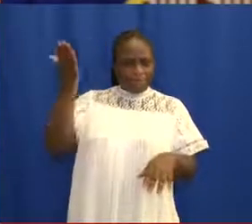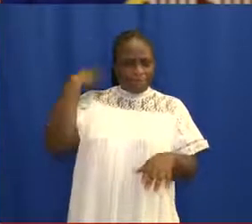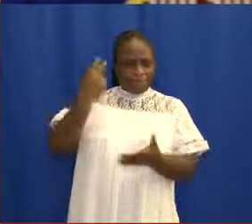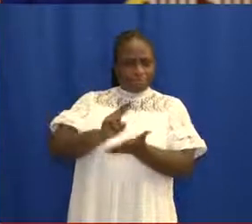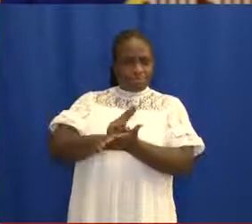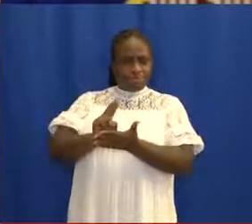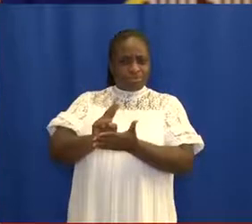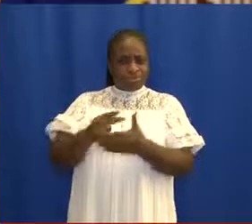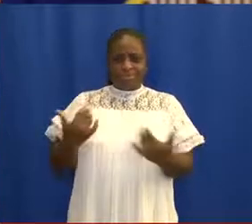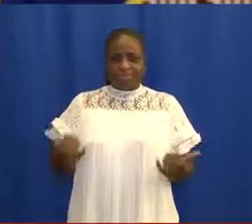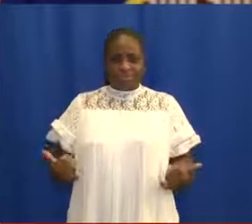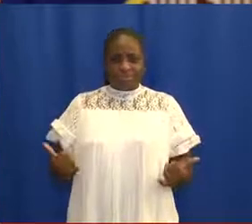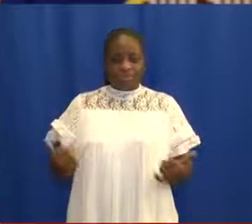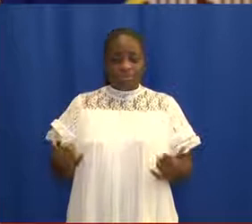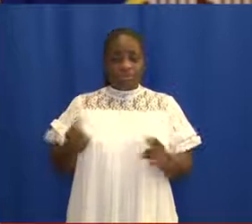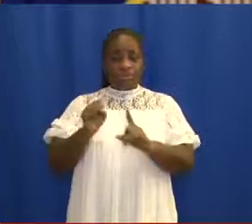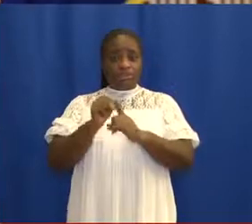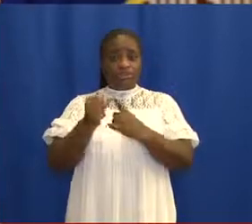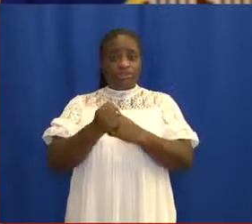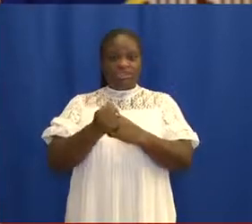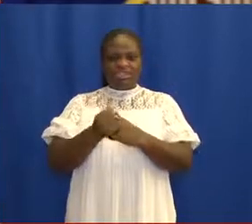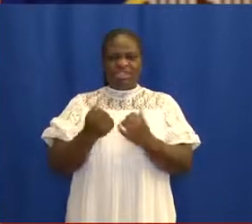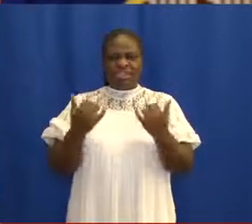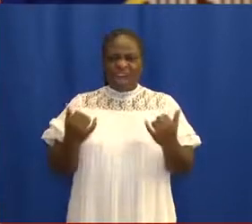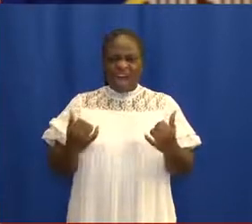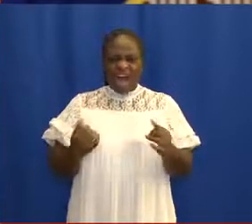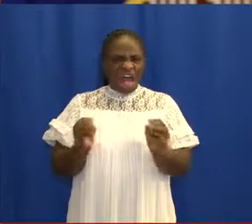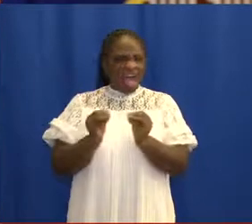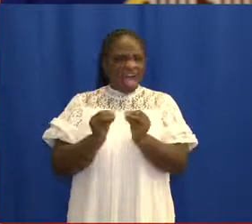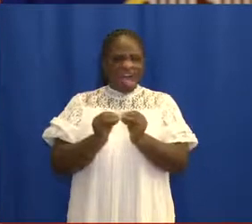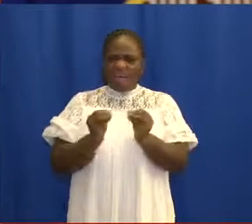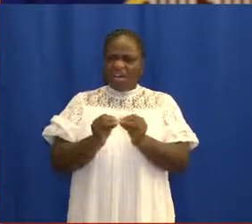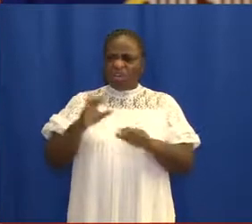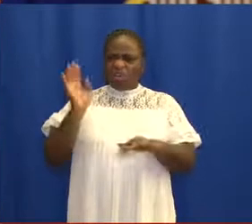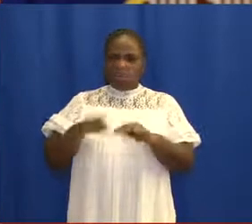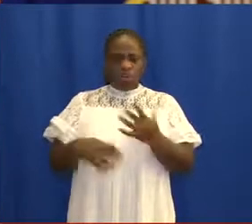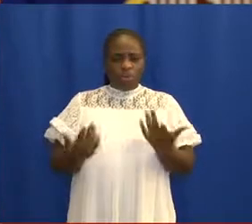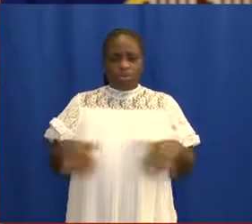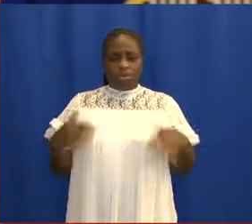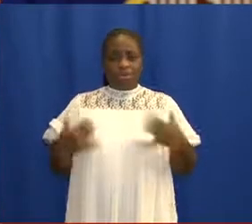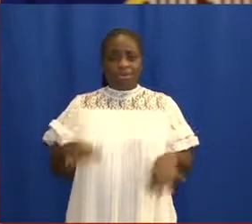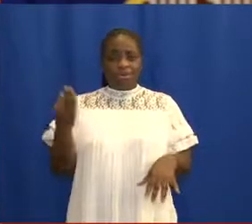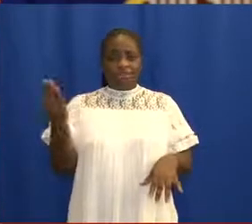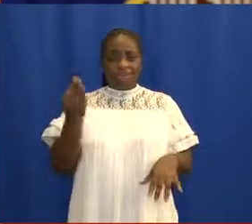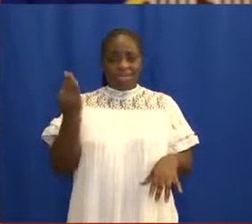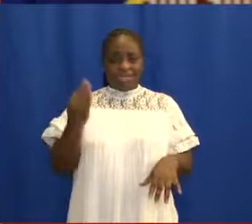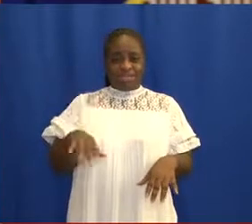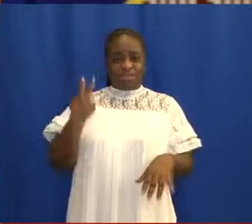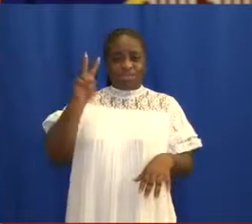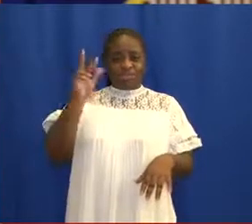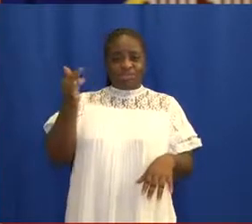that address, the situation is even worse. As of Friday, 29 January,